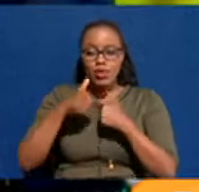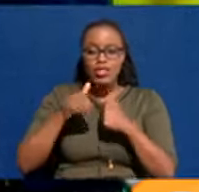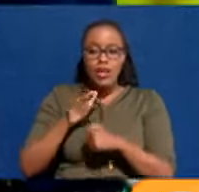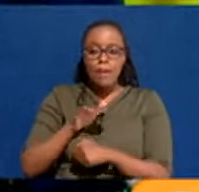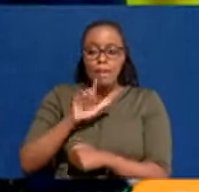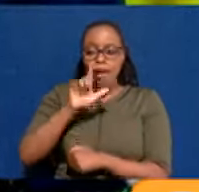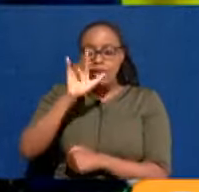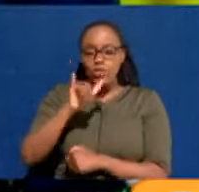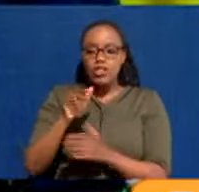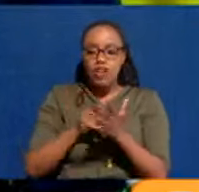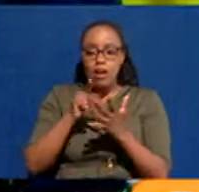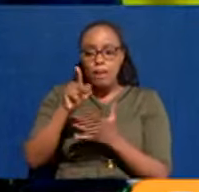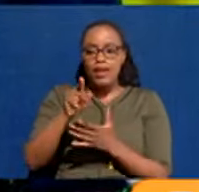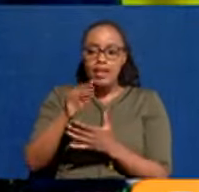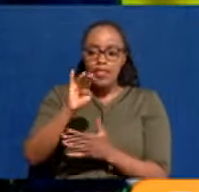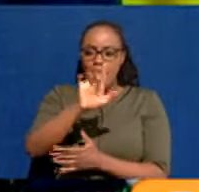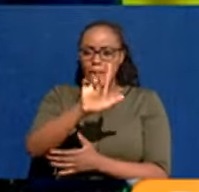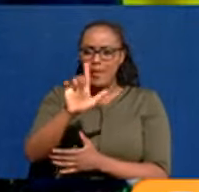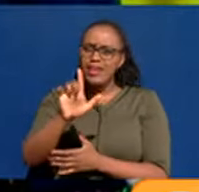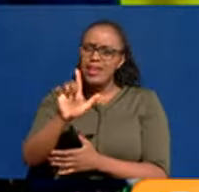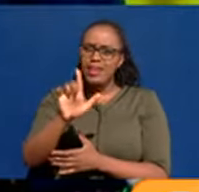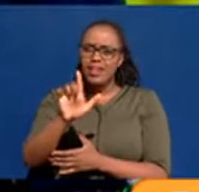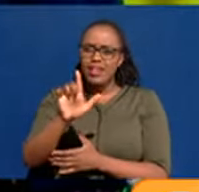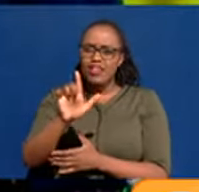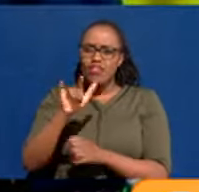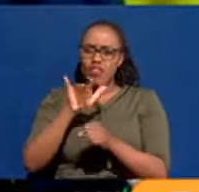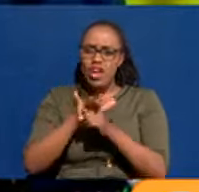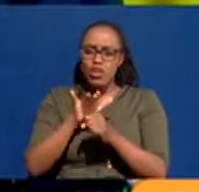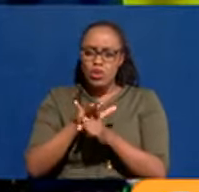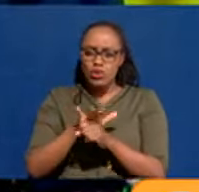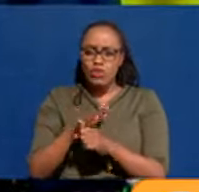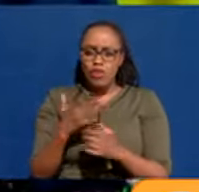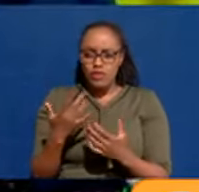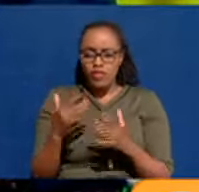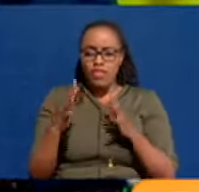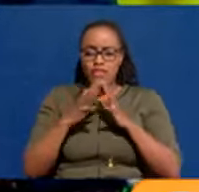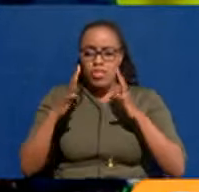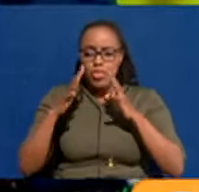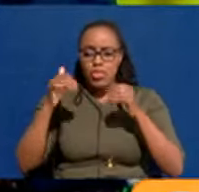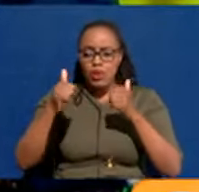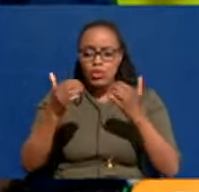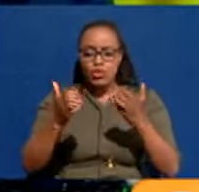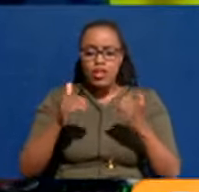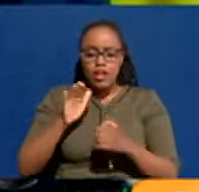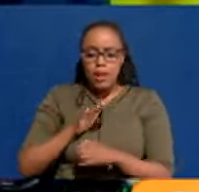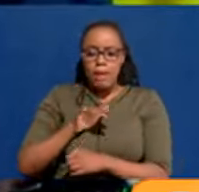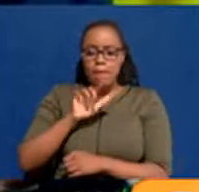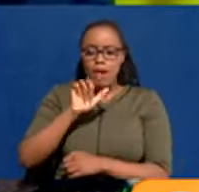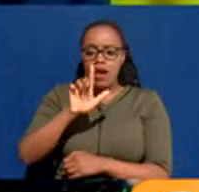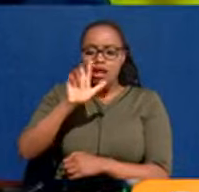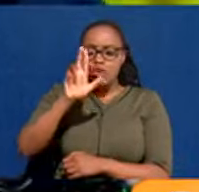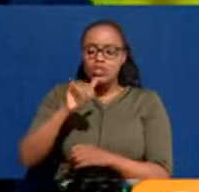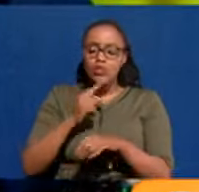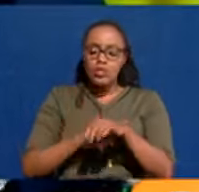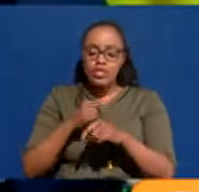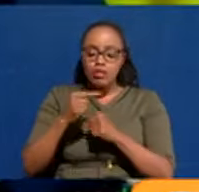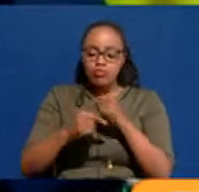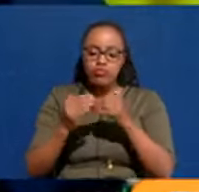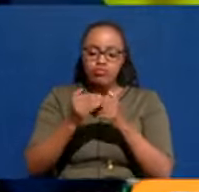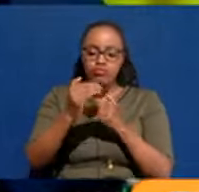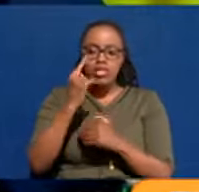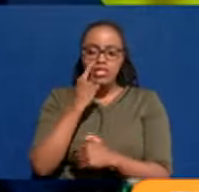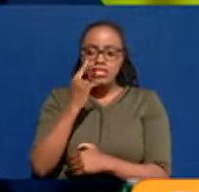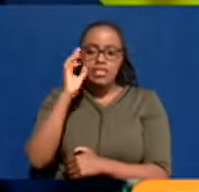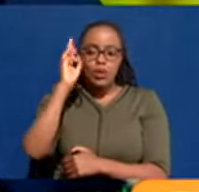All right. We've paid pending bills of a lot of, you the expansion that was needed at Mama Lucy. And so just with time, you will be able to see